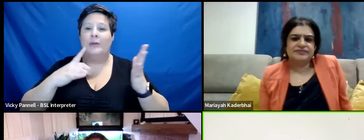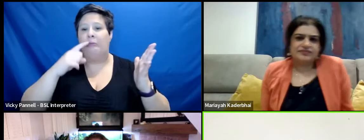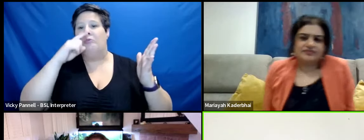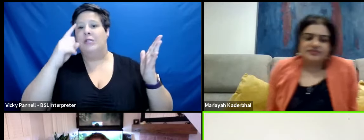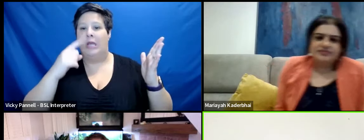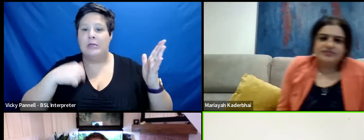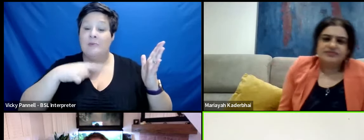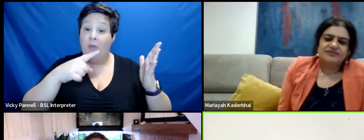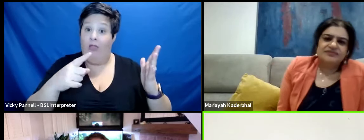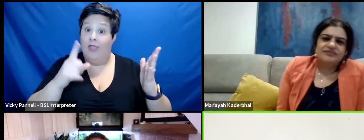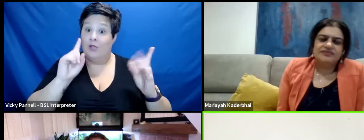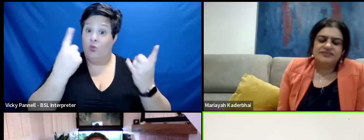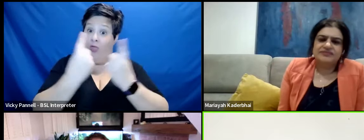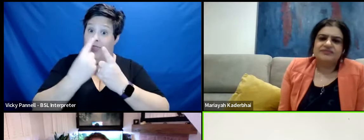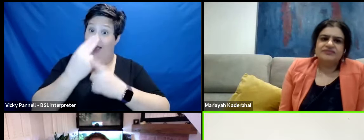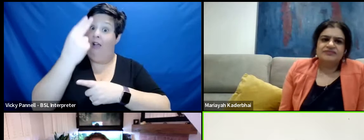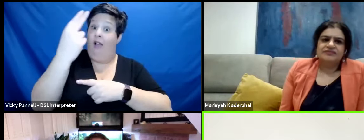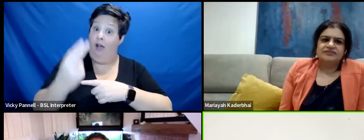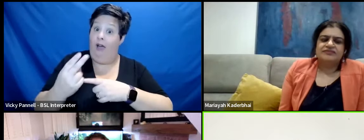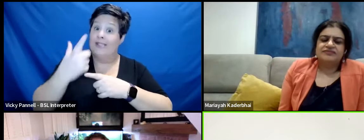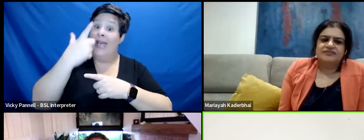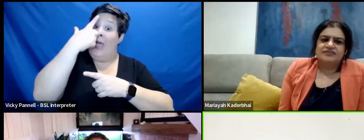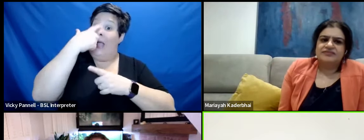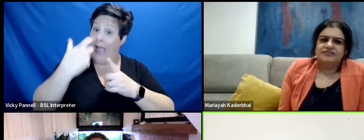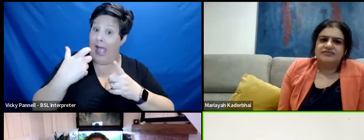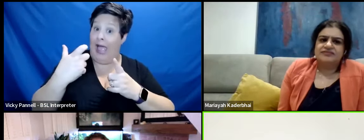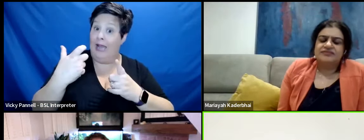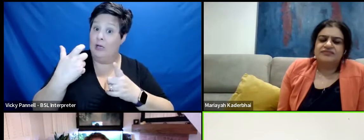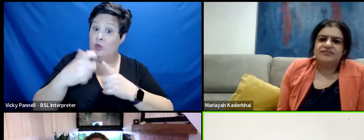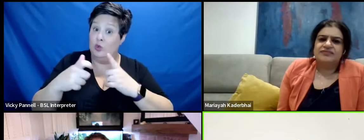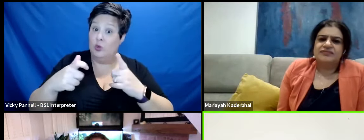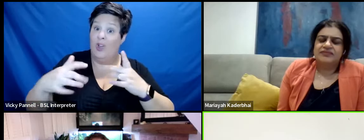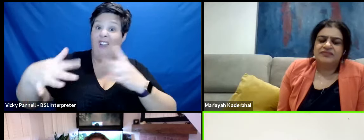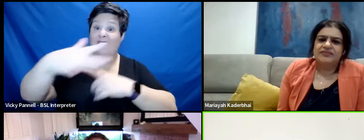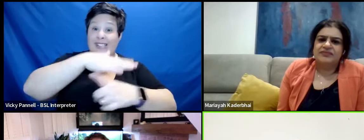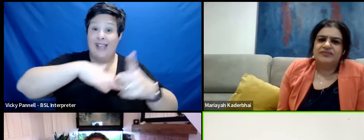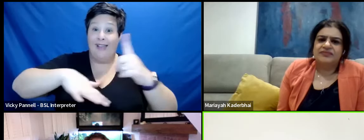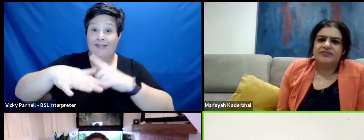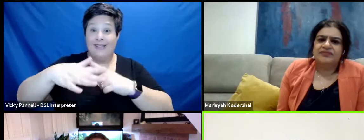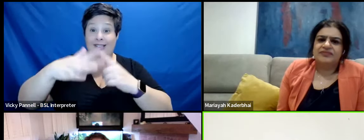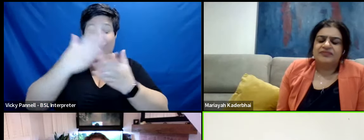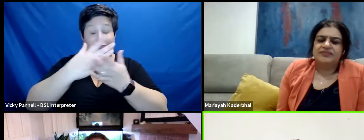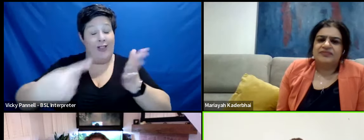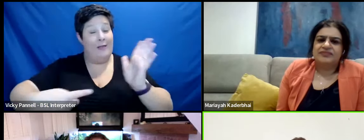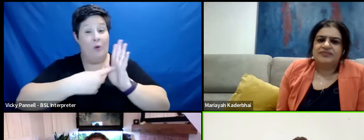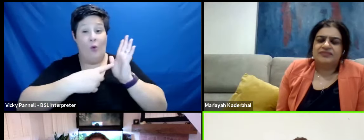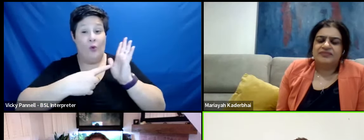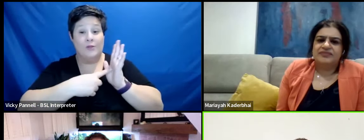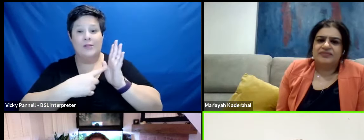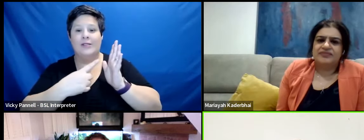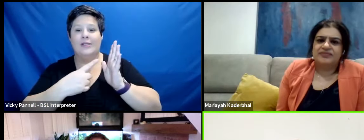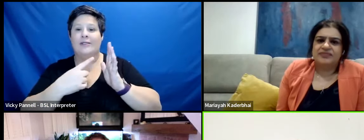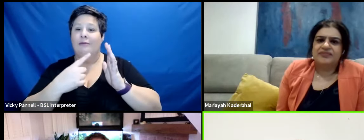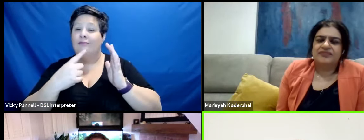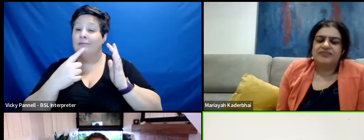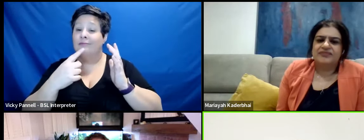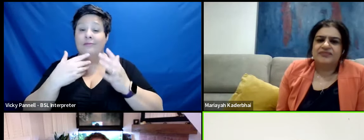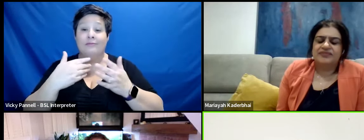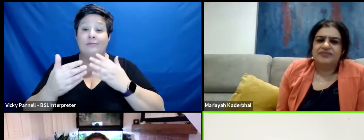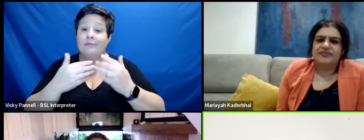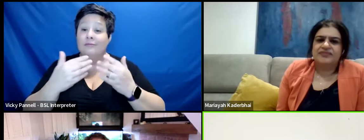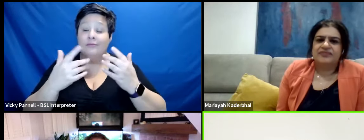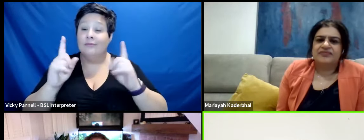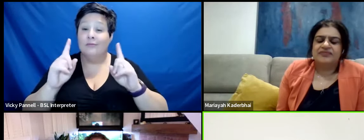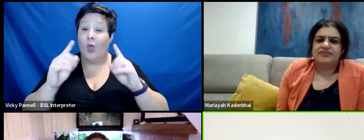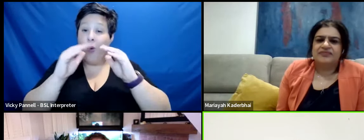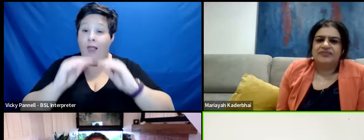I think that is one of the things that art categorically is socially societally incredibly important for at every level at every